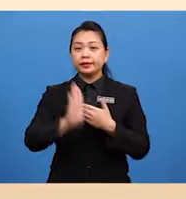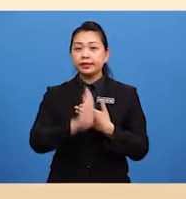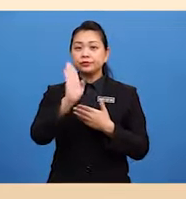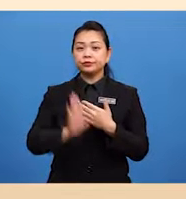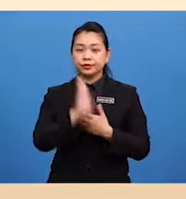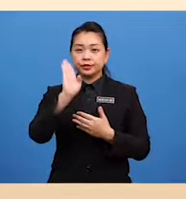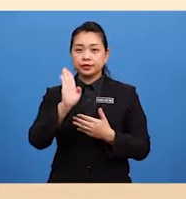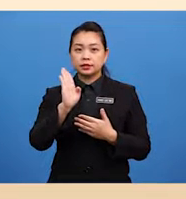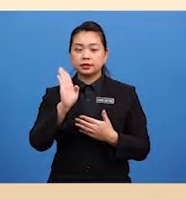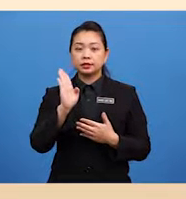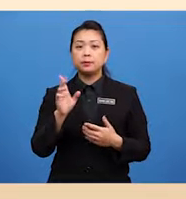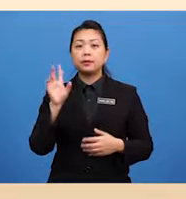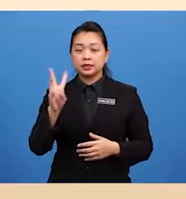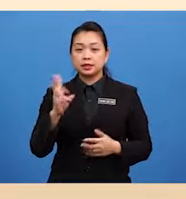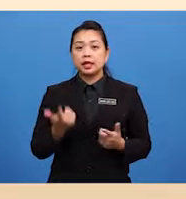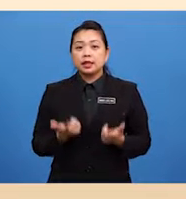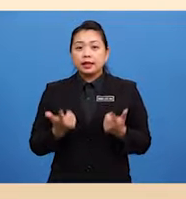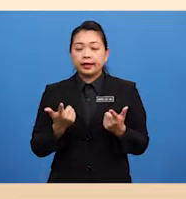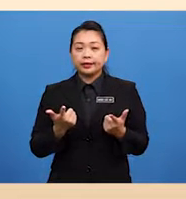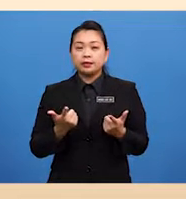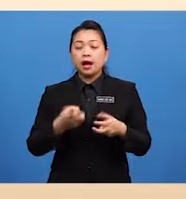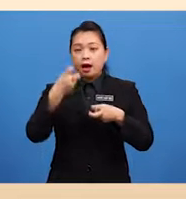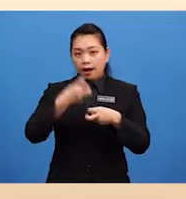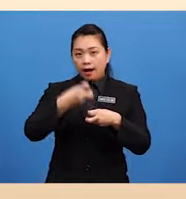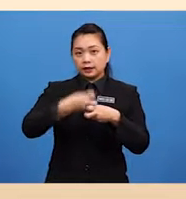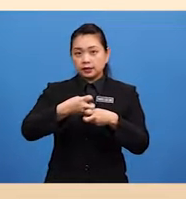Light Seven Hard